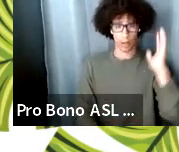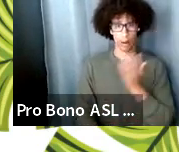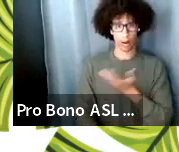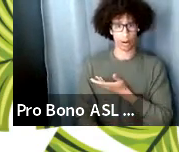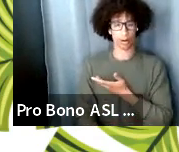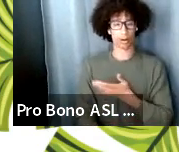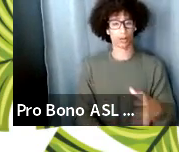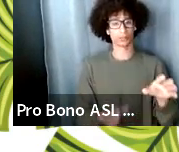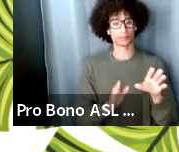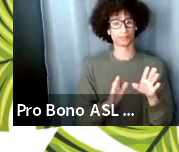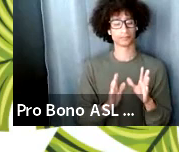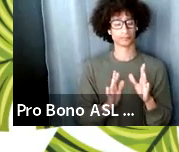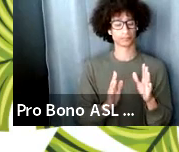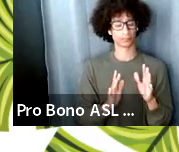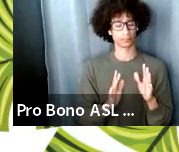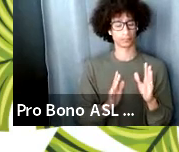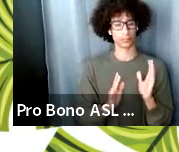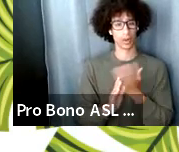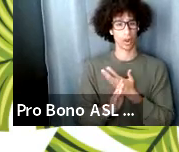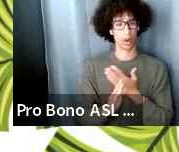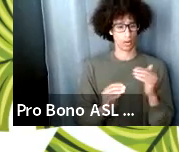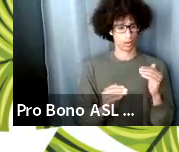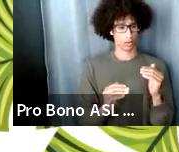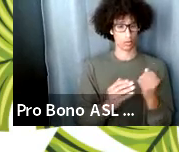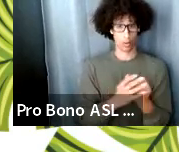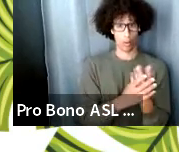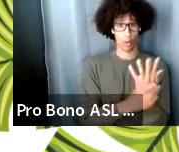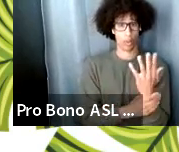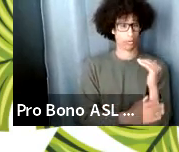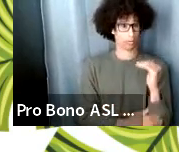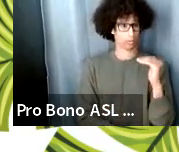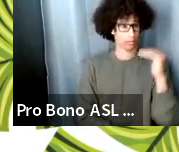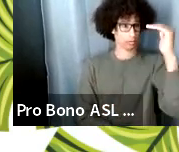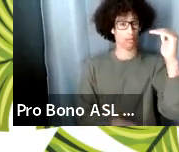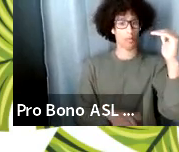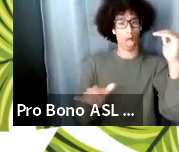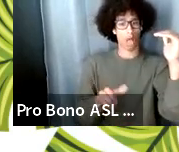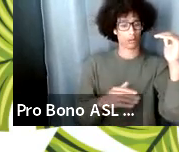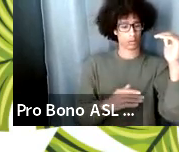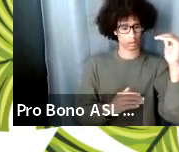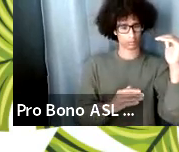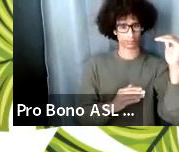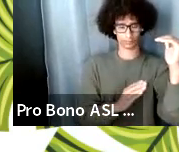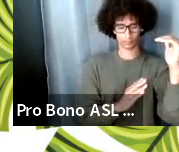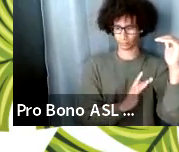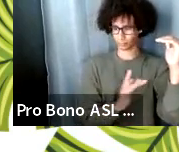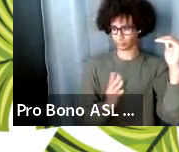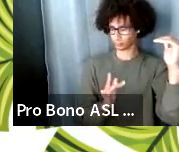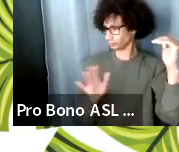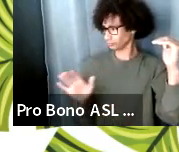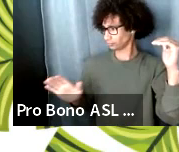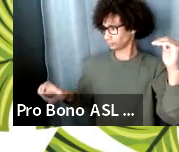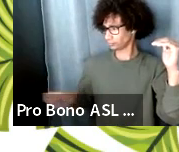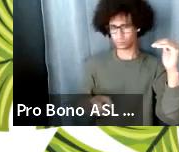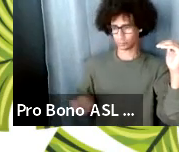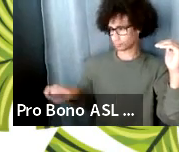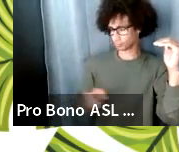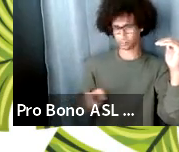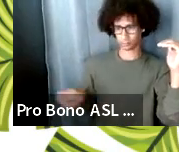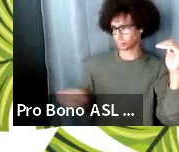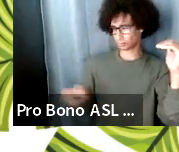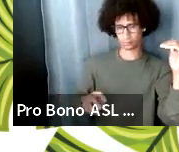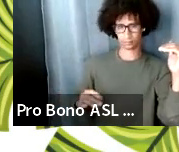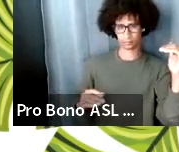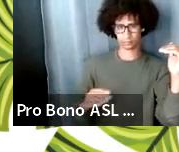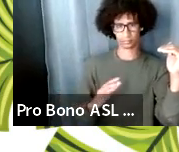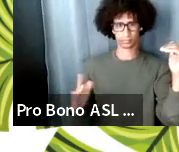our our vertical i mean our vertical growth we should be thinking about our lateral growth right how how are we getting in the room with other people who are doing